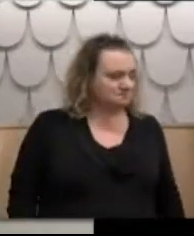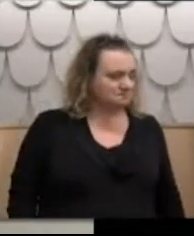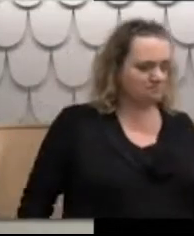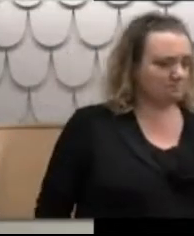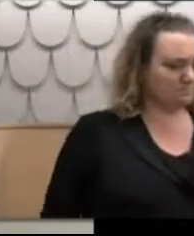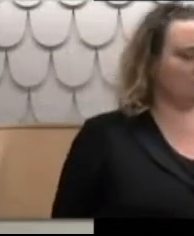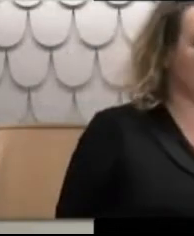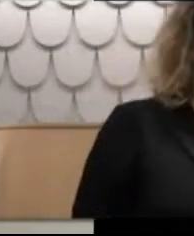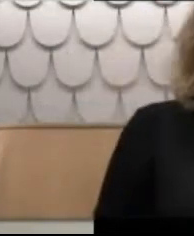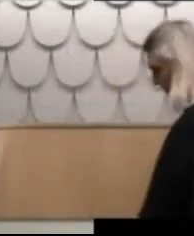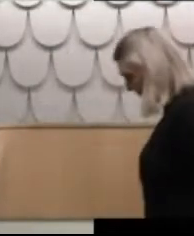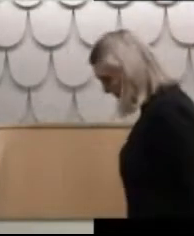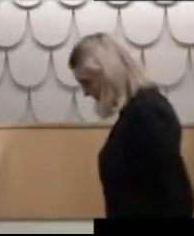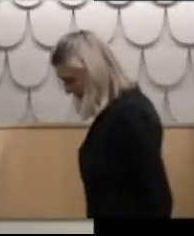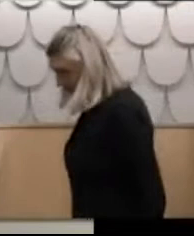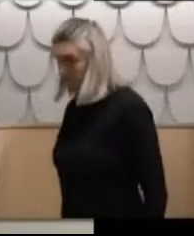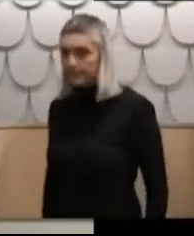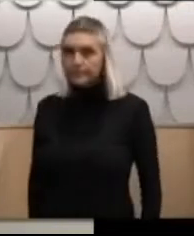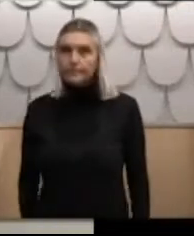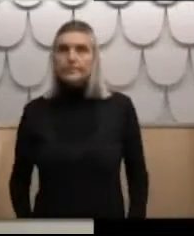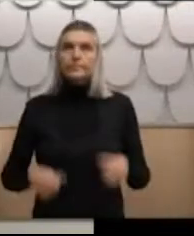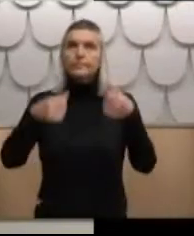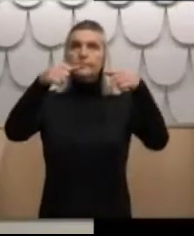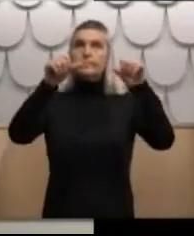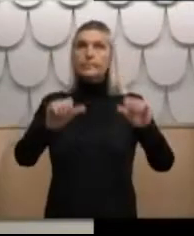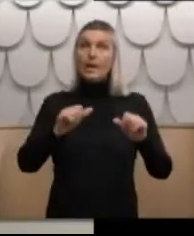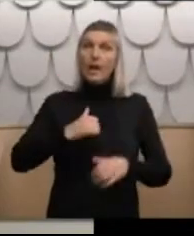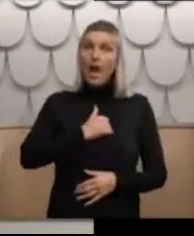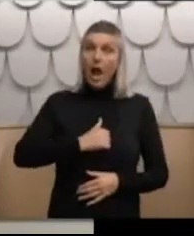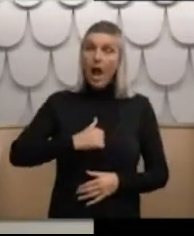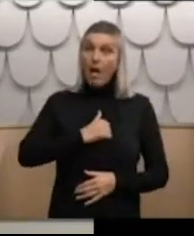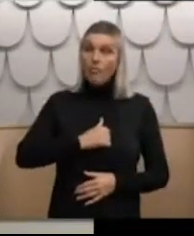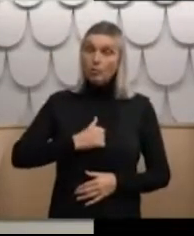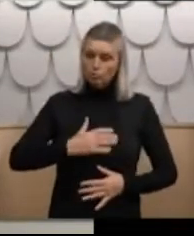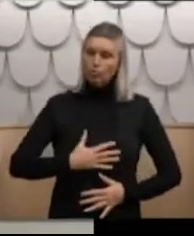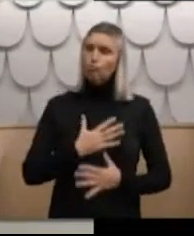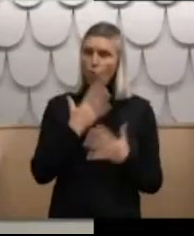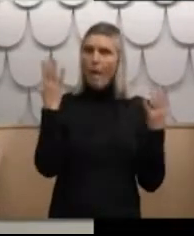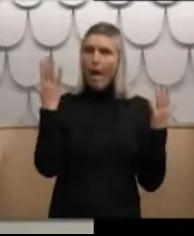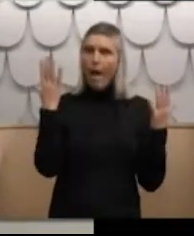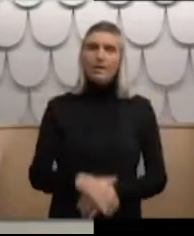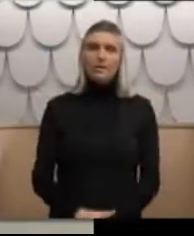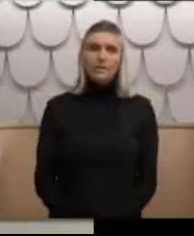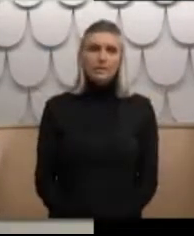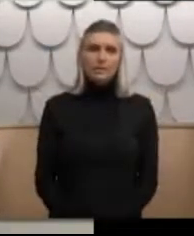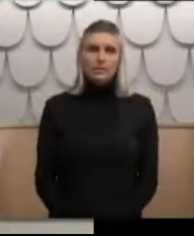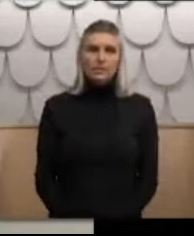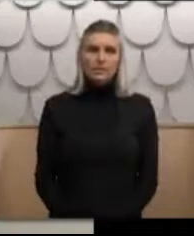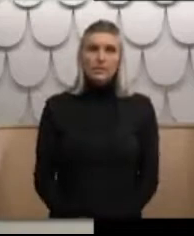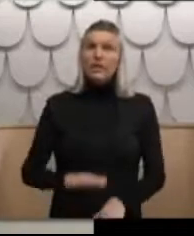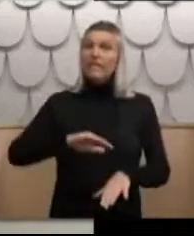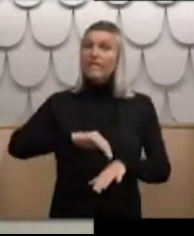Emotional trauma. The effects like Ellets have had on me largely, being emotional.